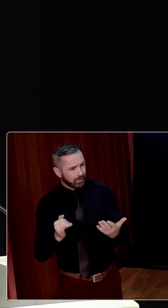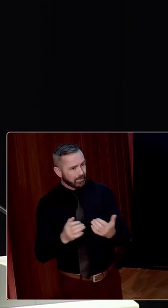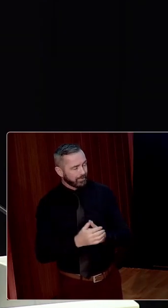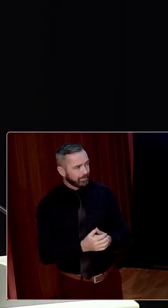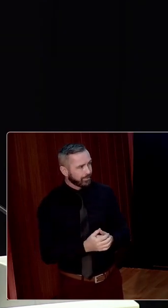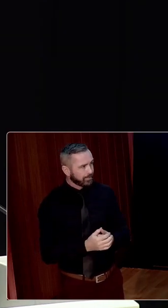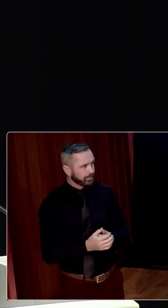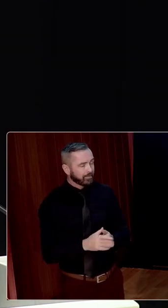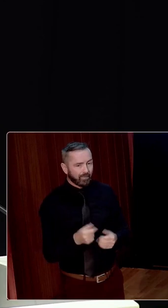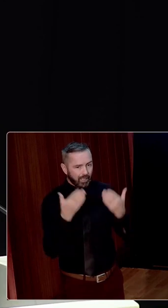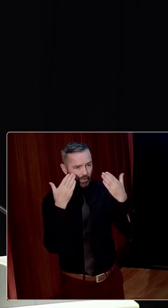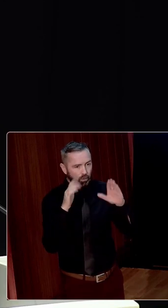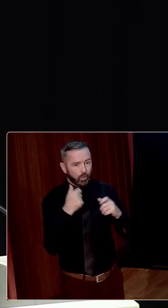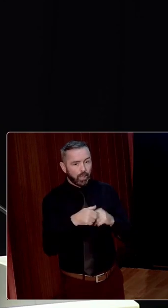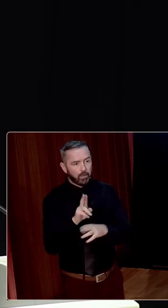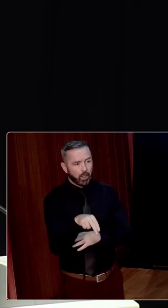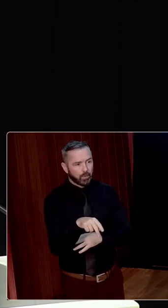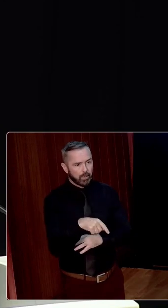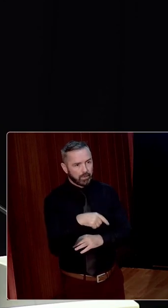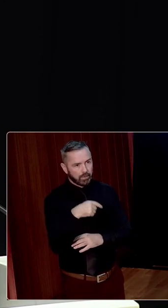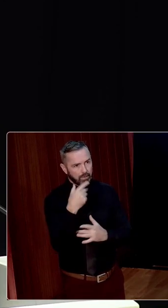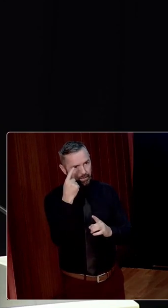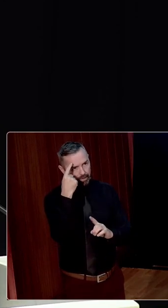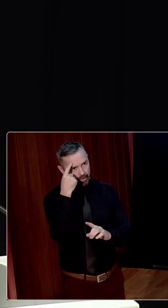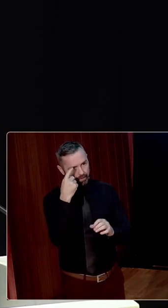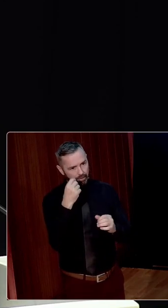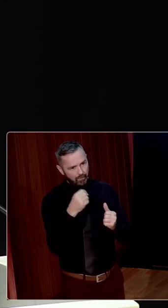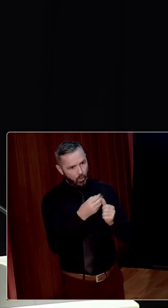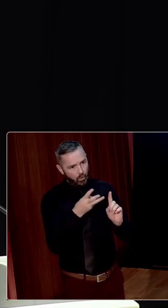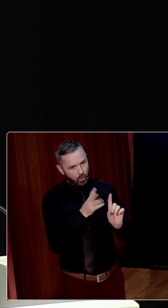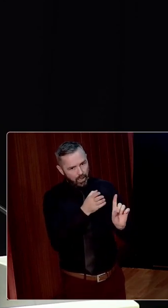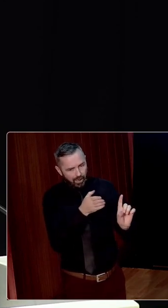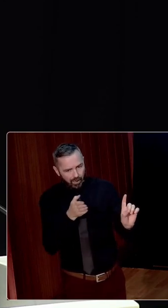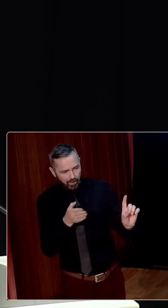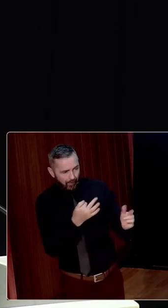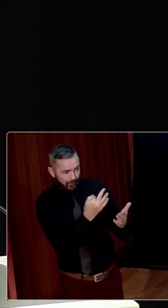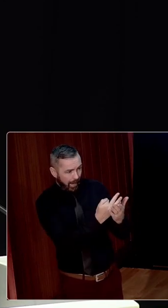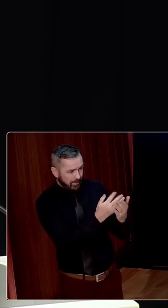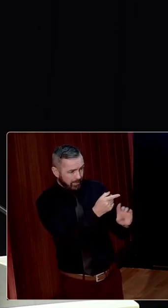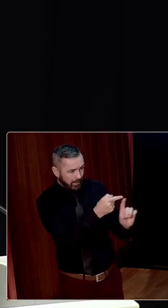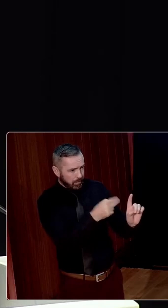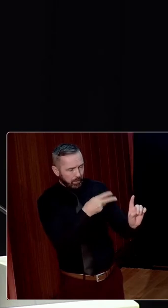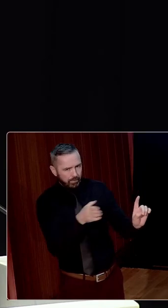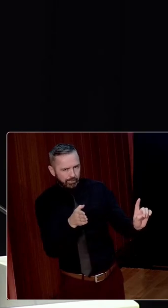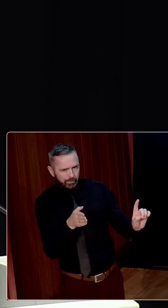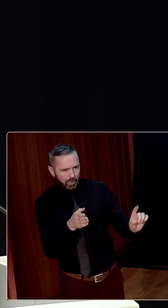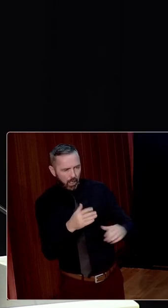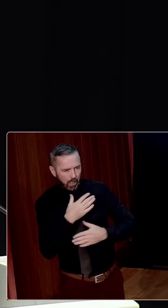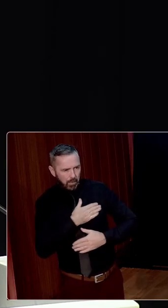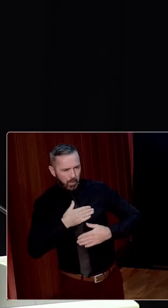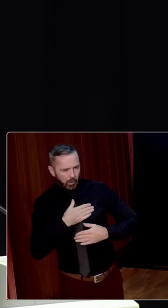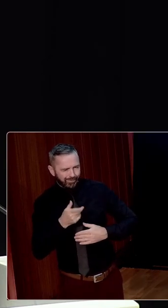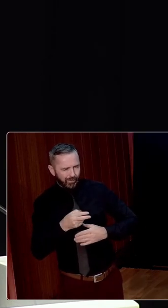case. Revealing that it was possible to think outside the weight of facts and consider the reality of emotion, the army explained.